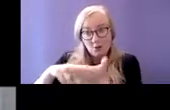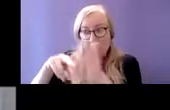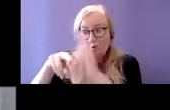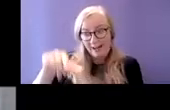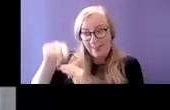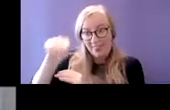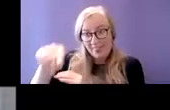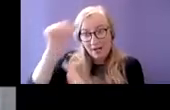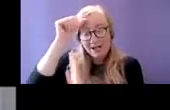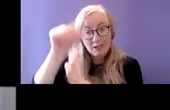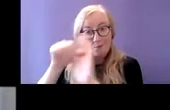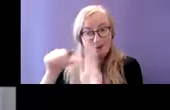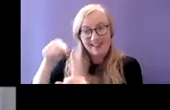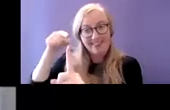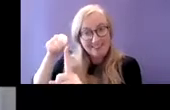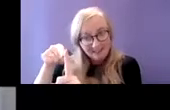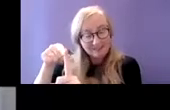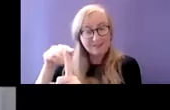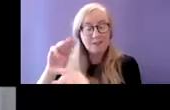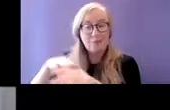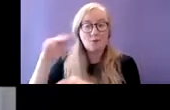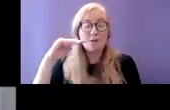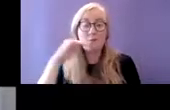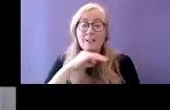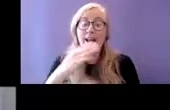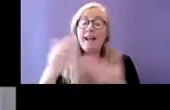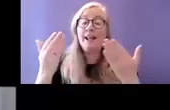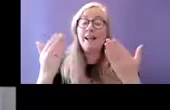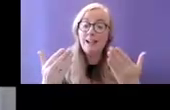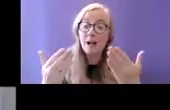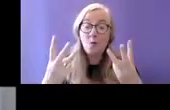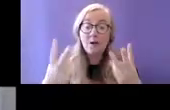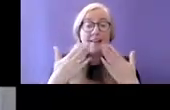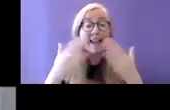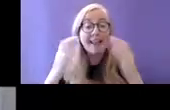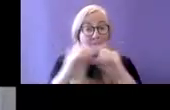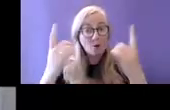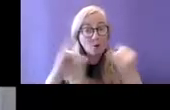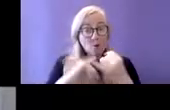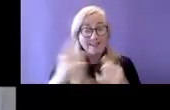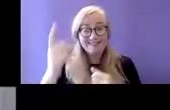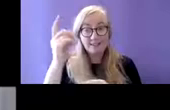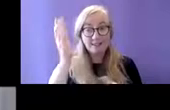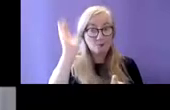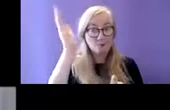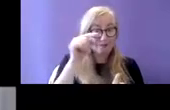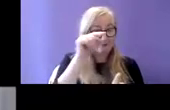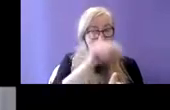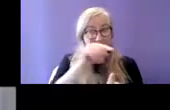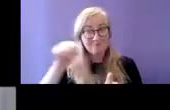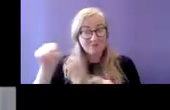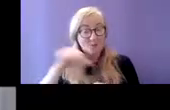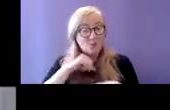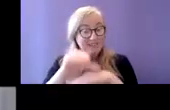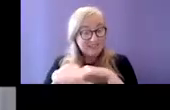I'd like to finish up by thanking everyone who contributed to the presentation today and particularly to all